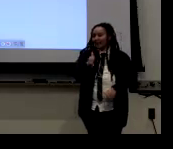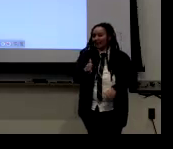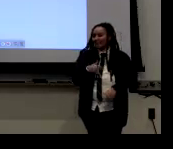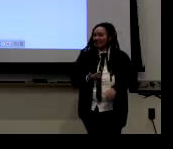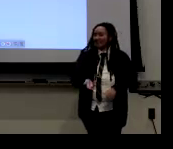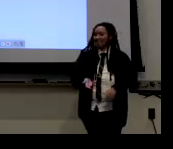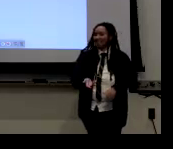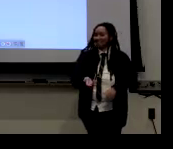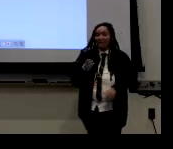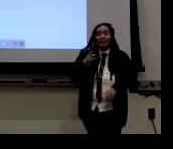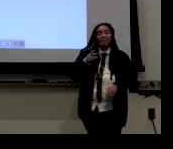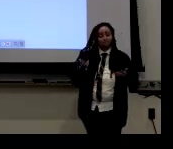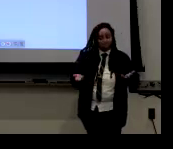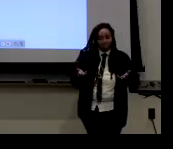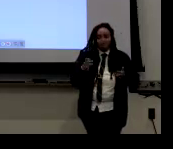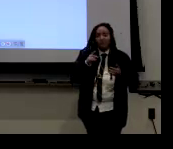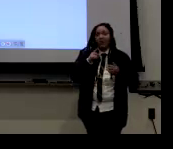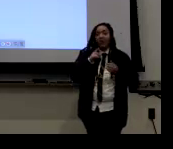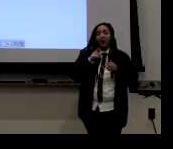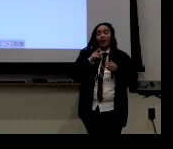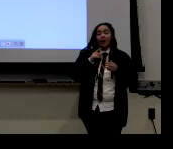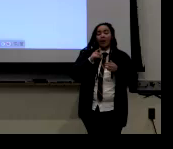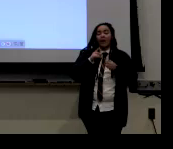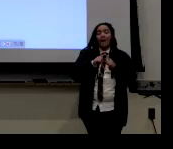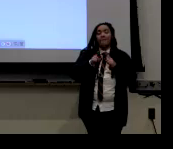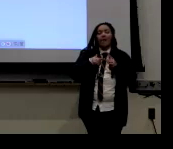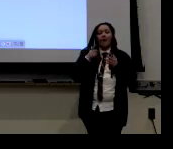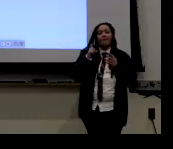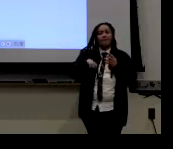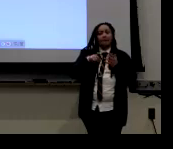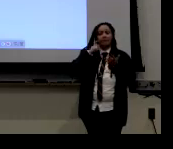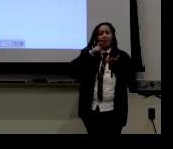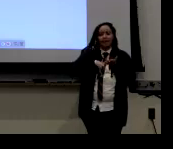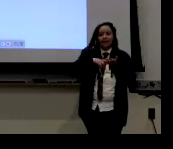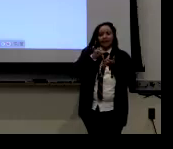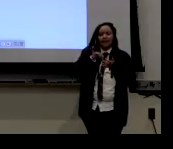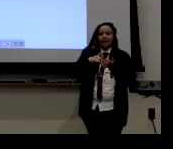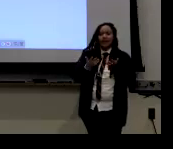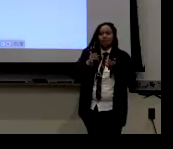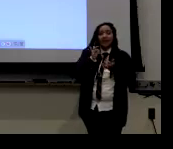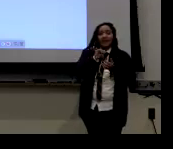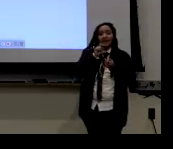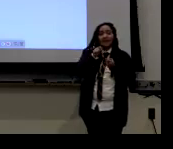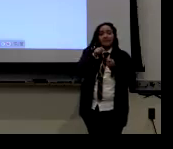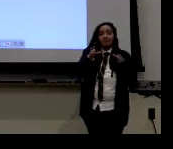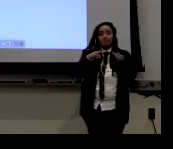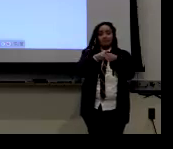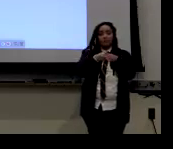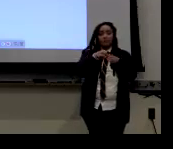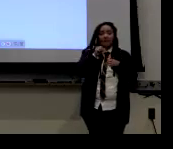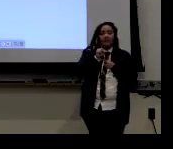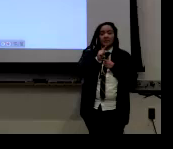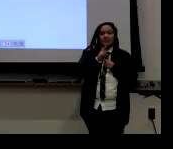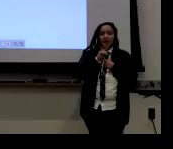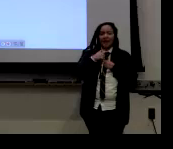I haven't seen them not have flair. And we must recognize